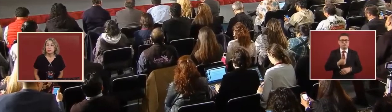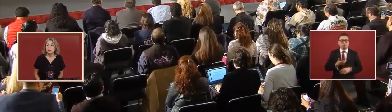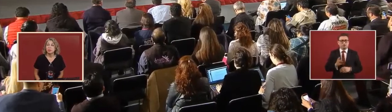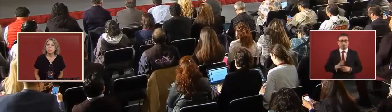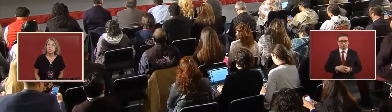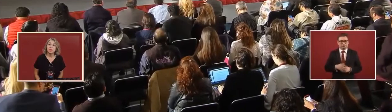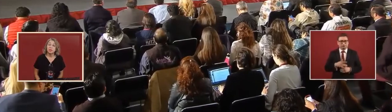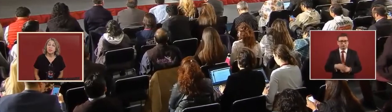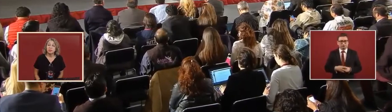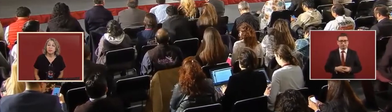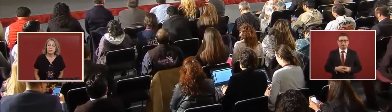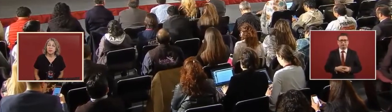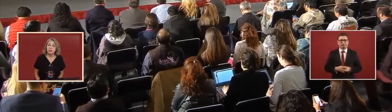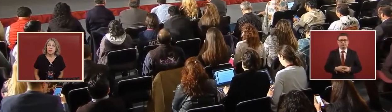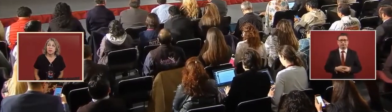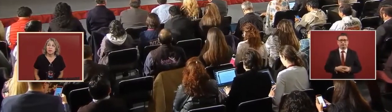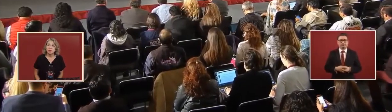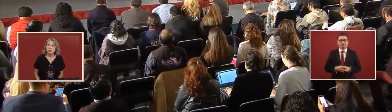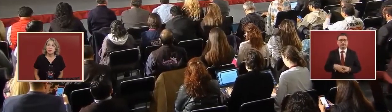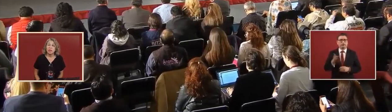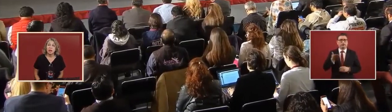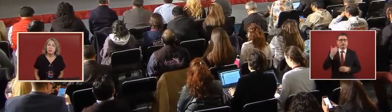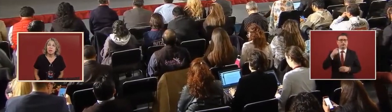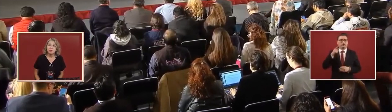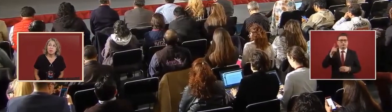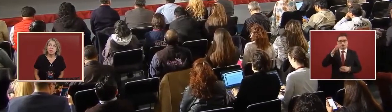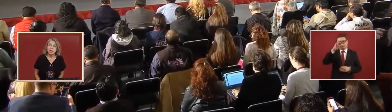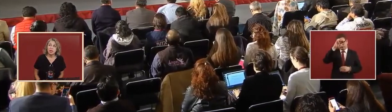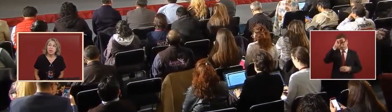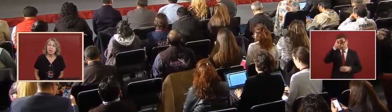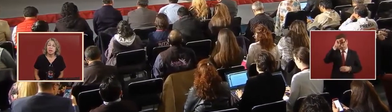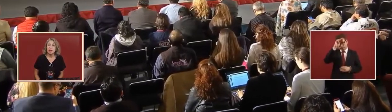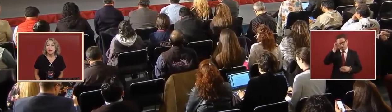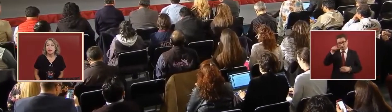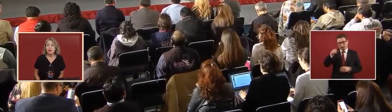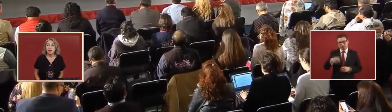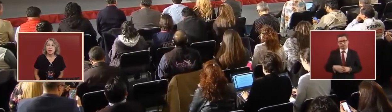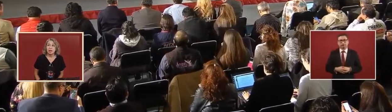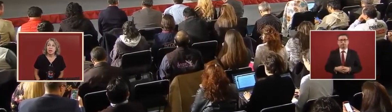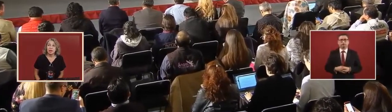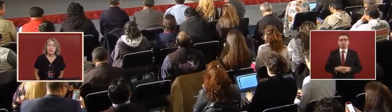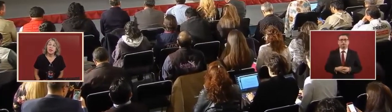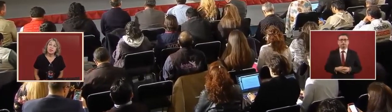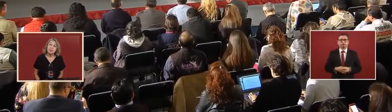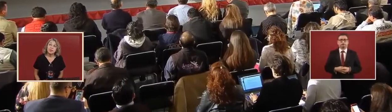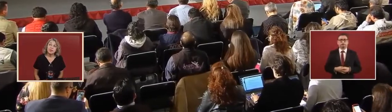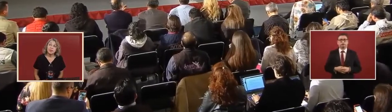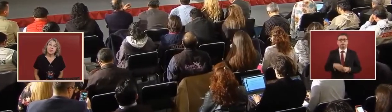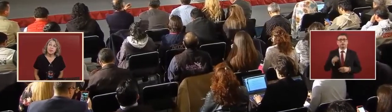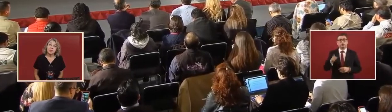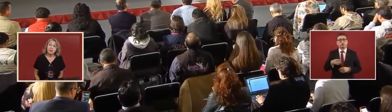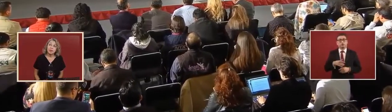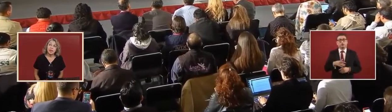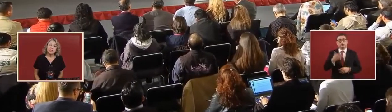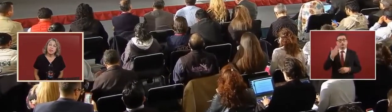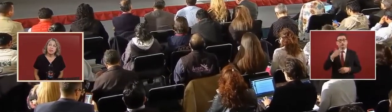That happened in Monterrey. That happened in Monterrey. And that cost the life